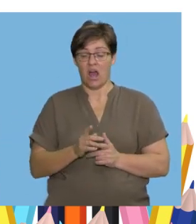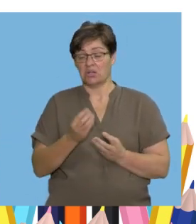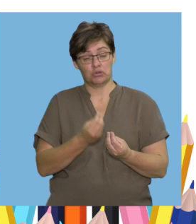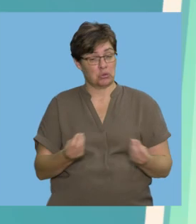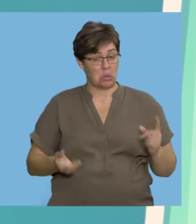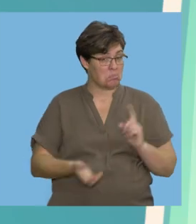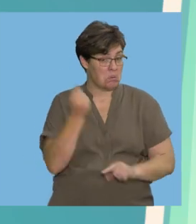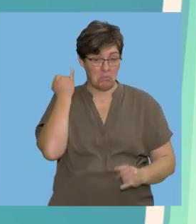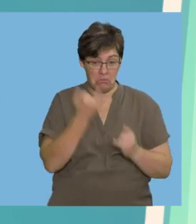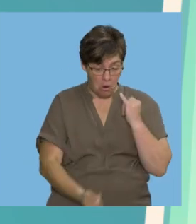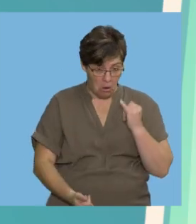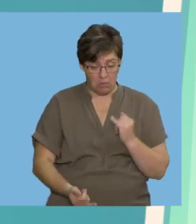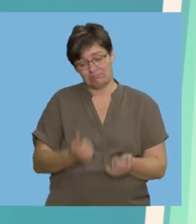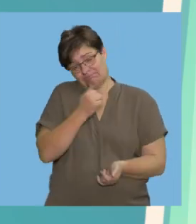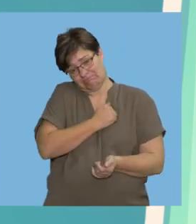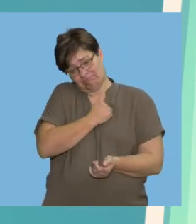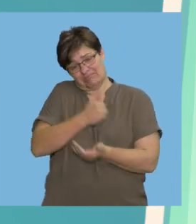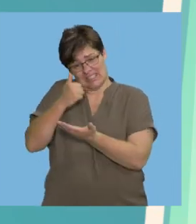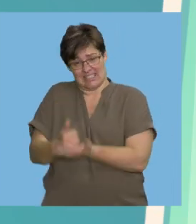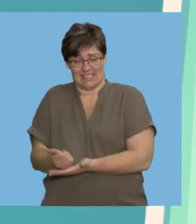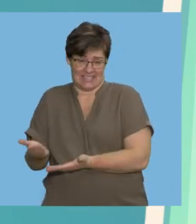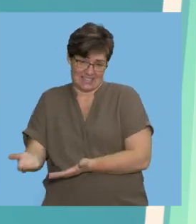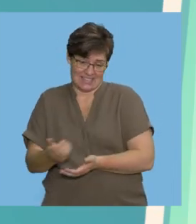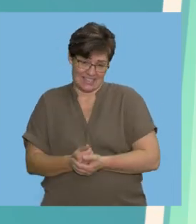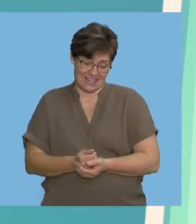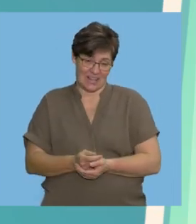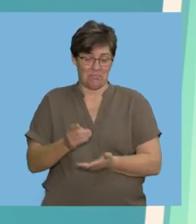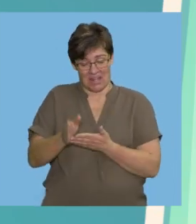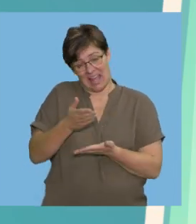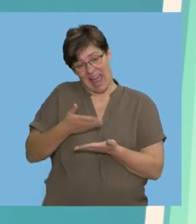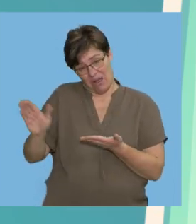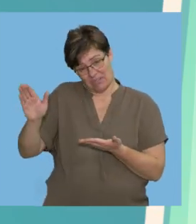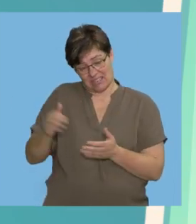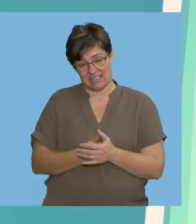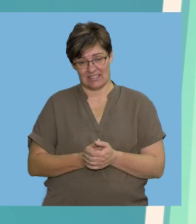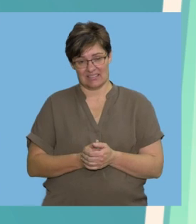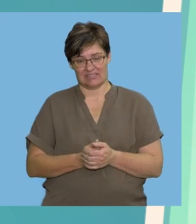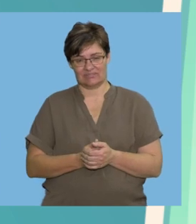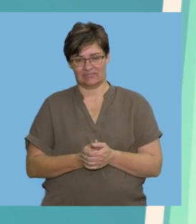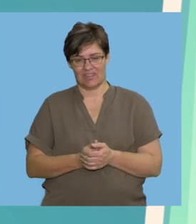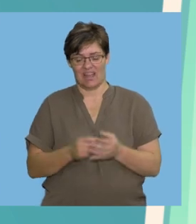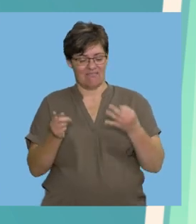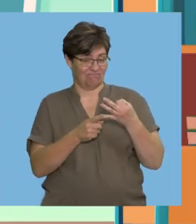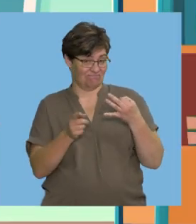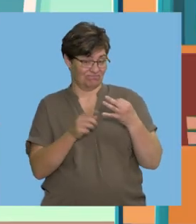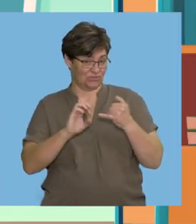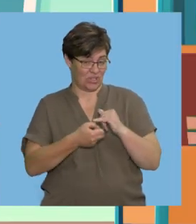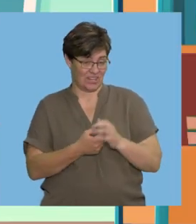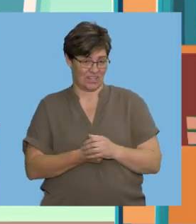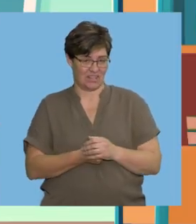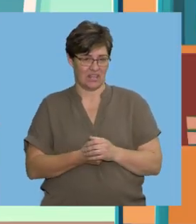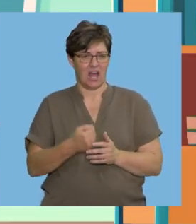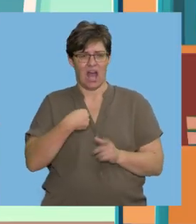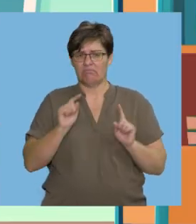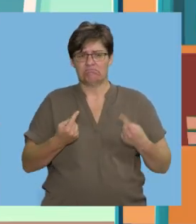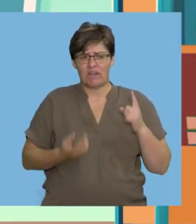Children who did not get that right Must sit down Sorry But you are out of the game Let's try